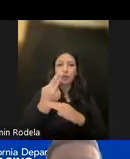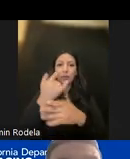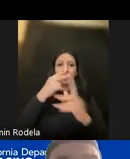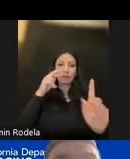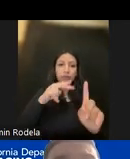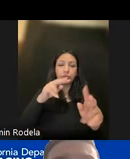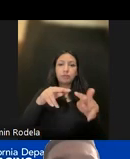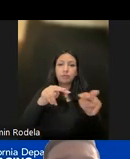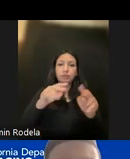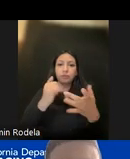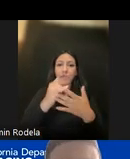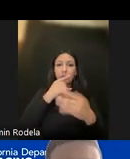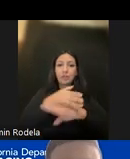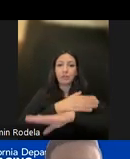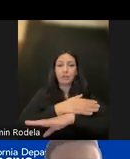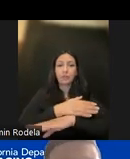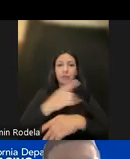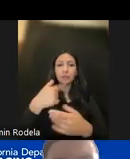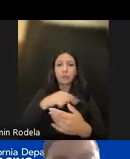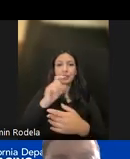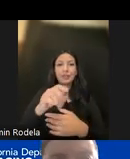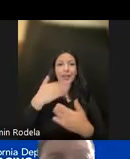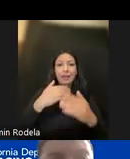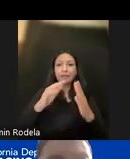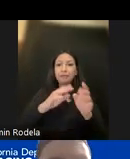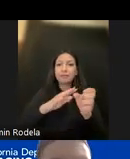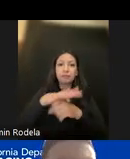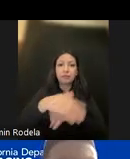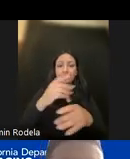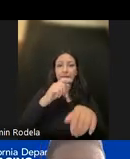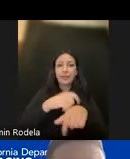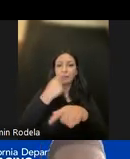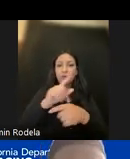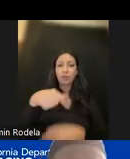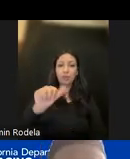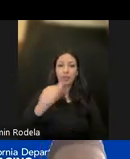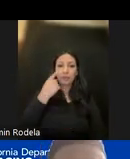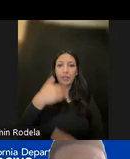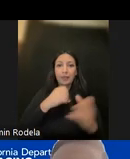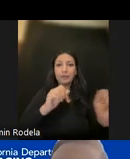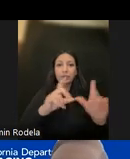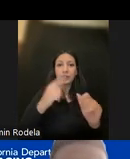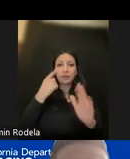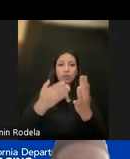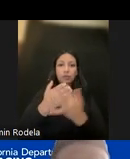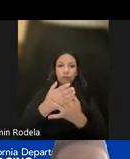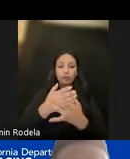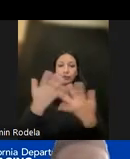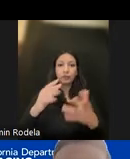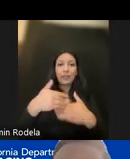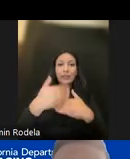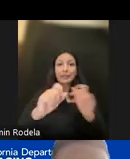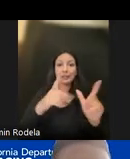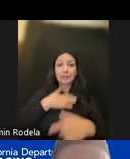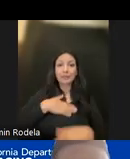NPA-related progress. And we should have plenty of time for Q&A at the end. We have a few slides to get through. Next slide, please.